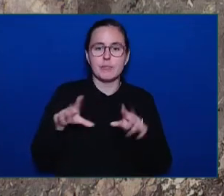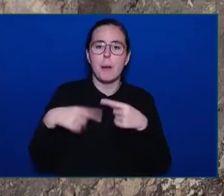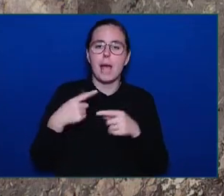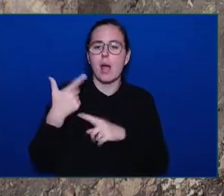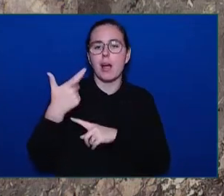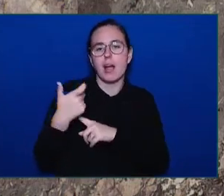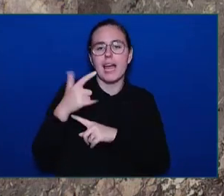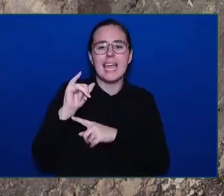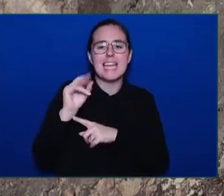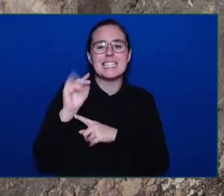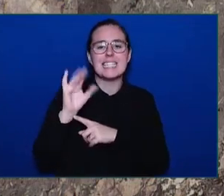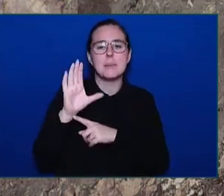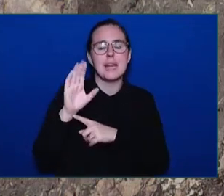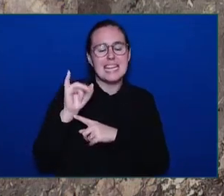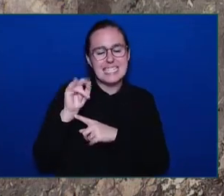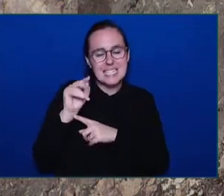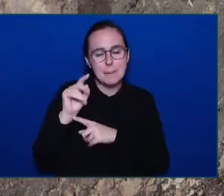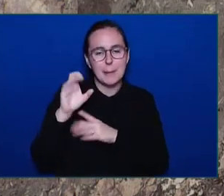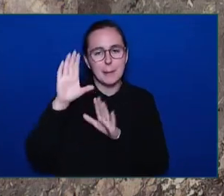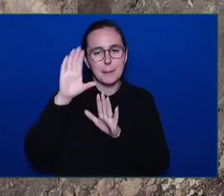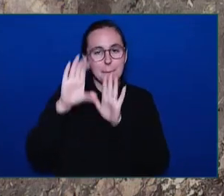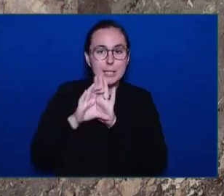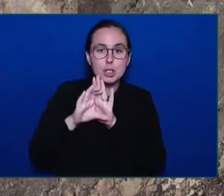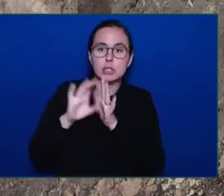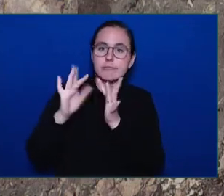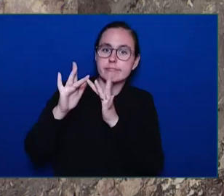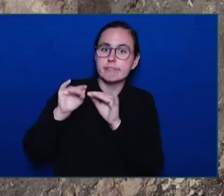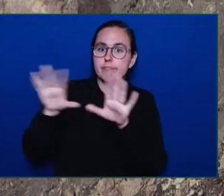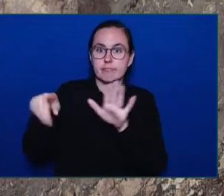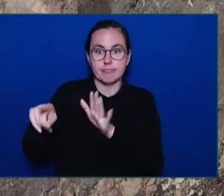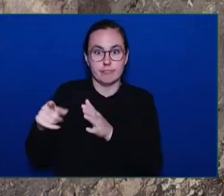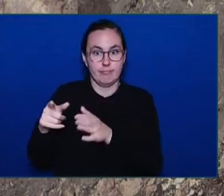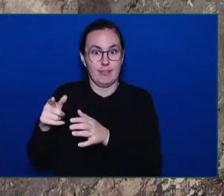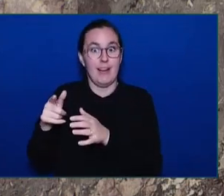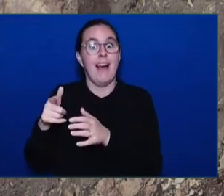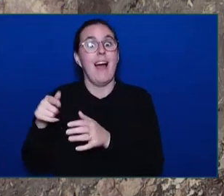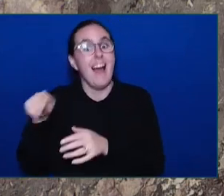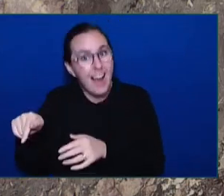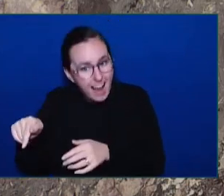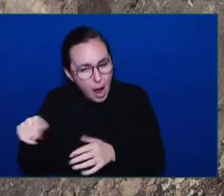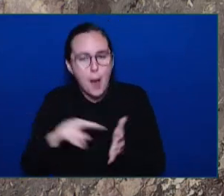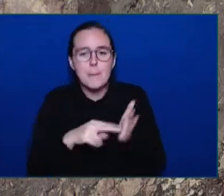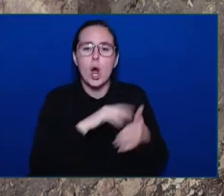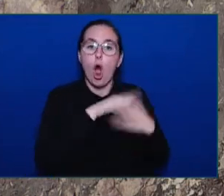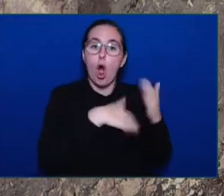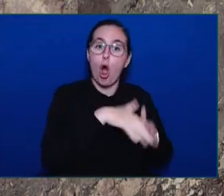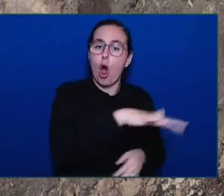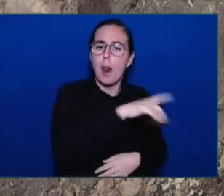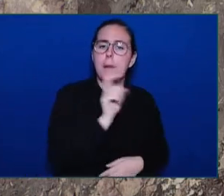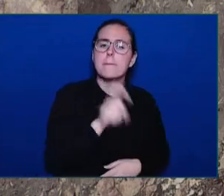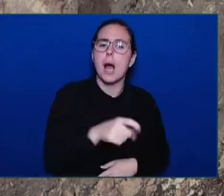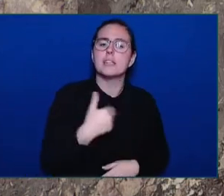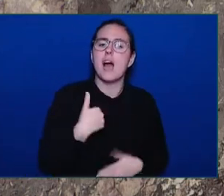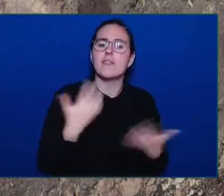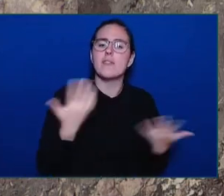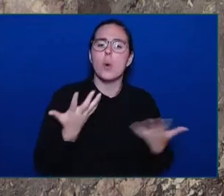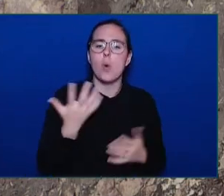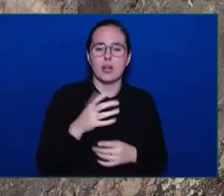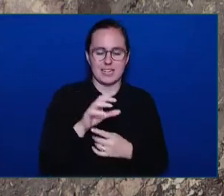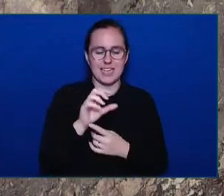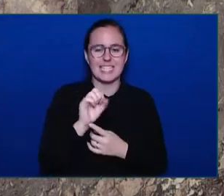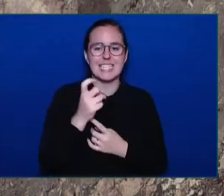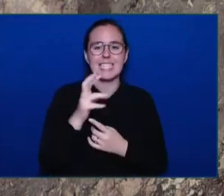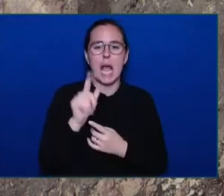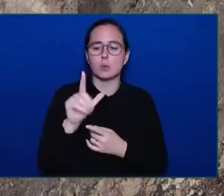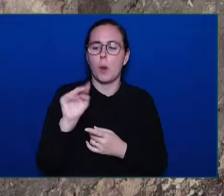to have sexual violence and misconduct policies, investments in transition homes and safe homes, and second-stage housing, working